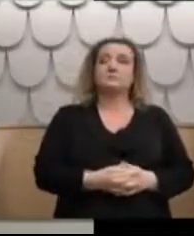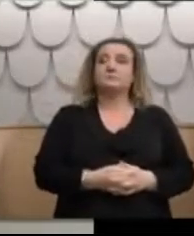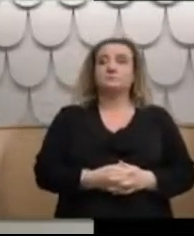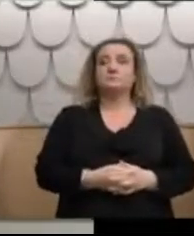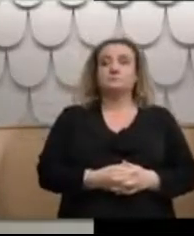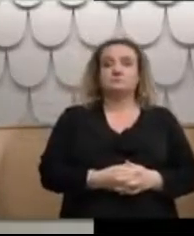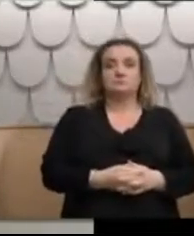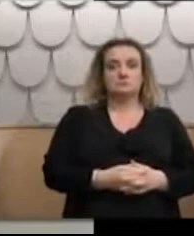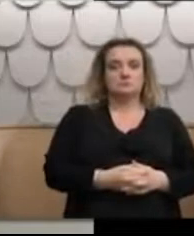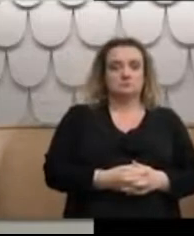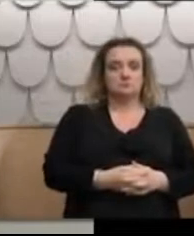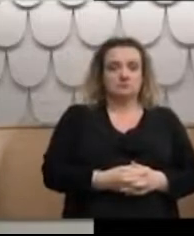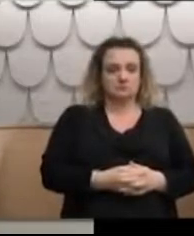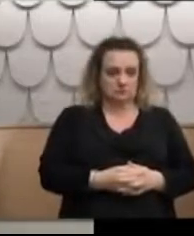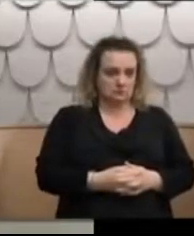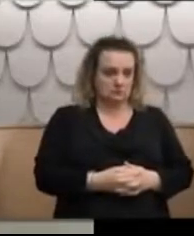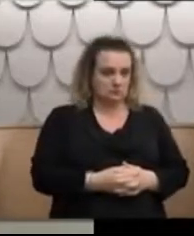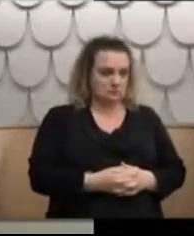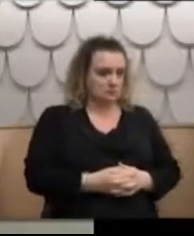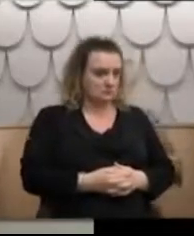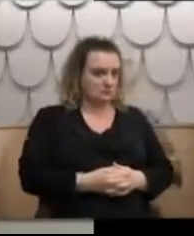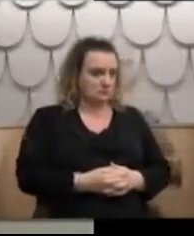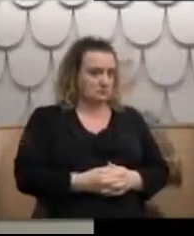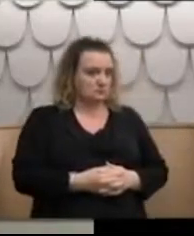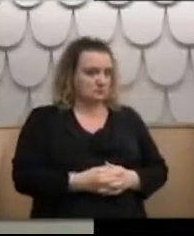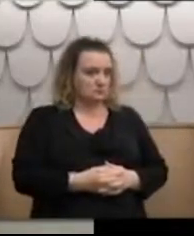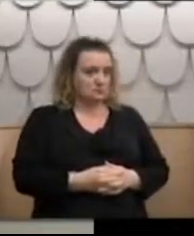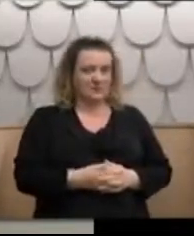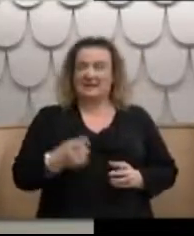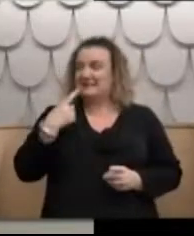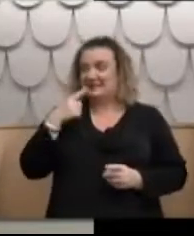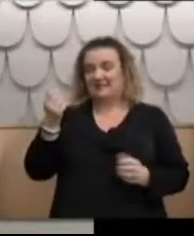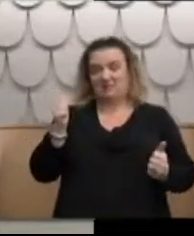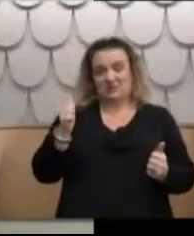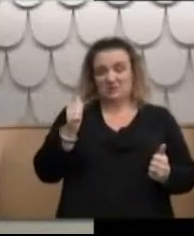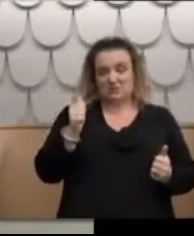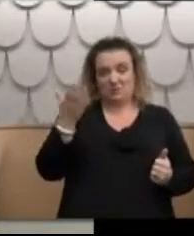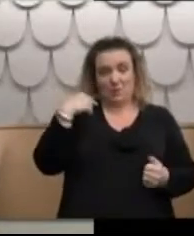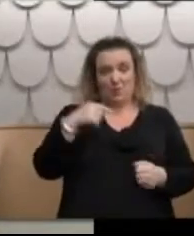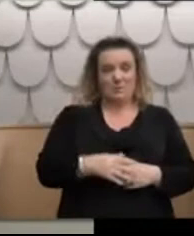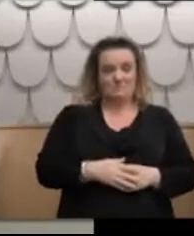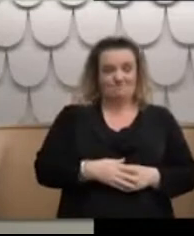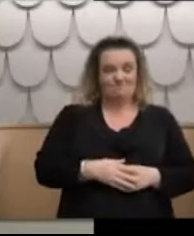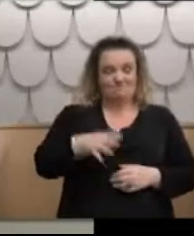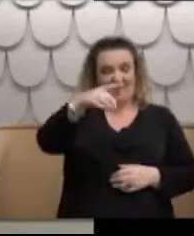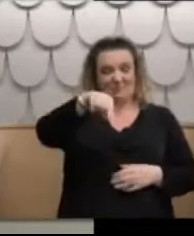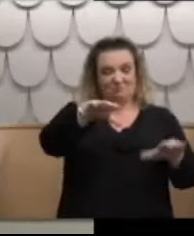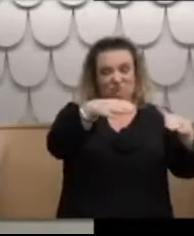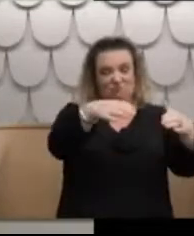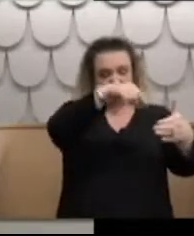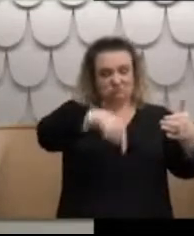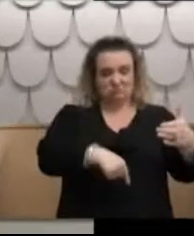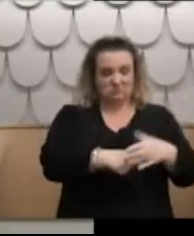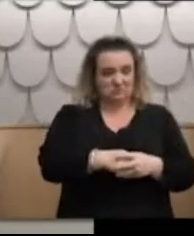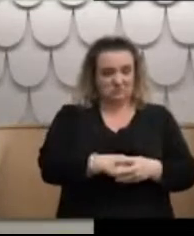I think it's all for the guys that have appeared before me, they've said it all. Ka pai. I just haven't got how to